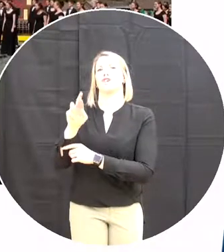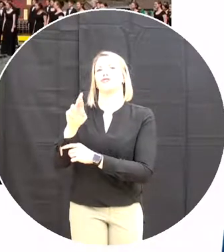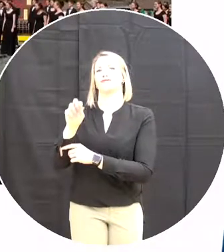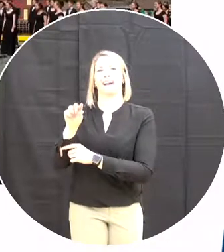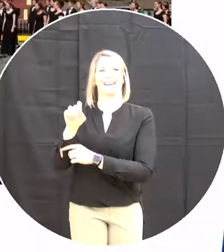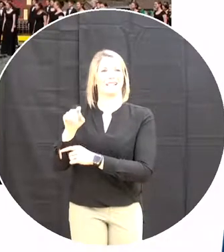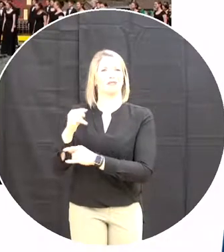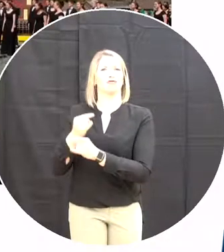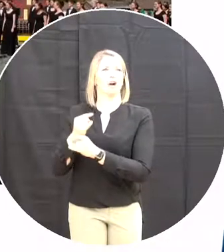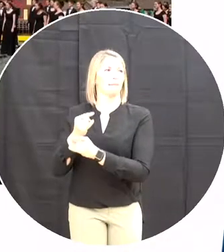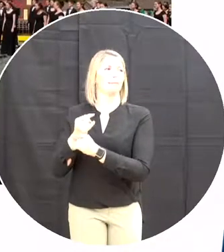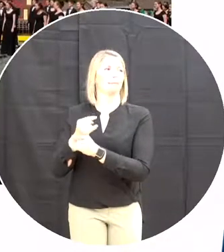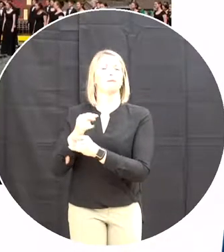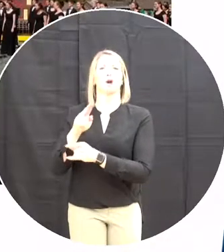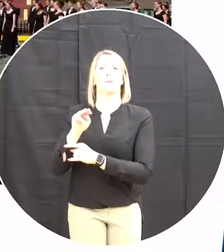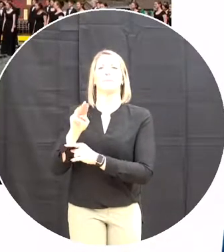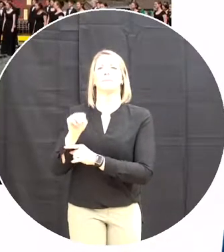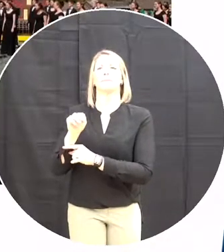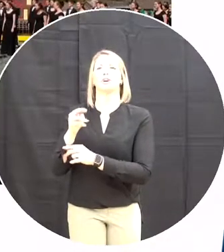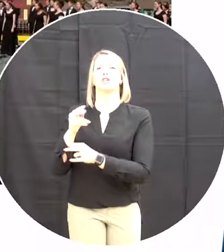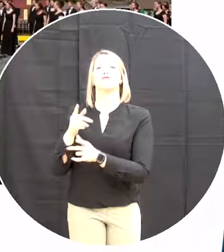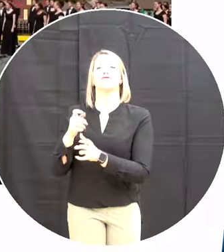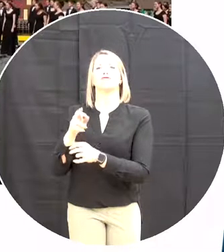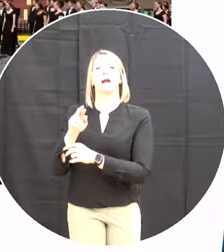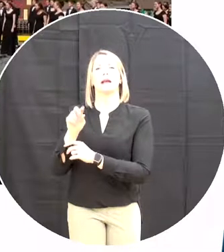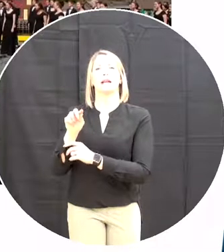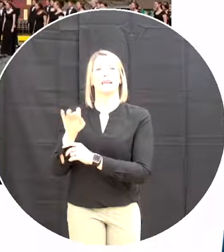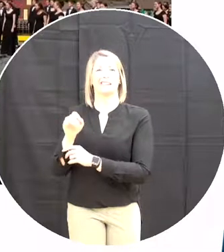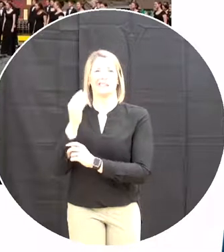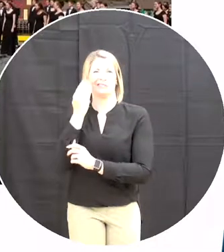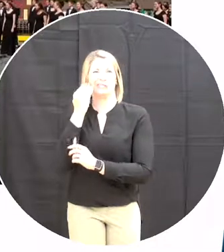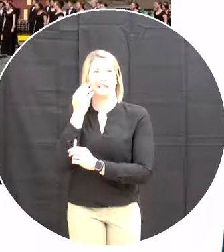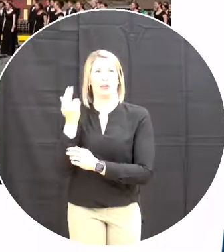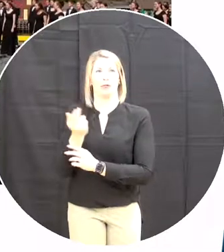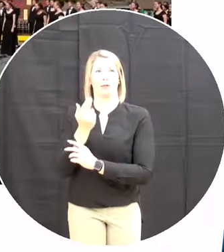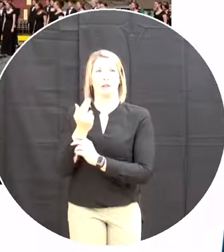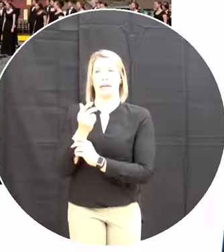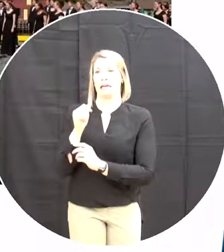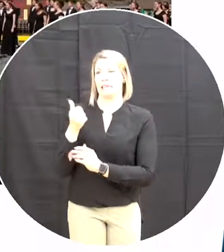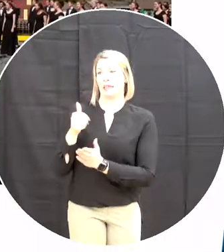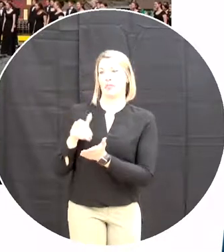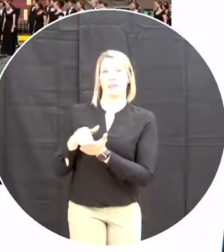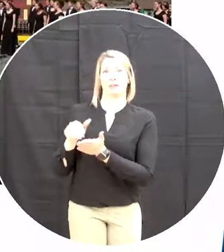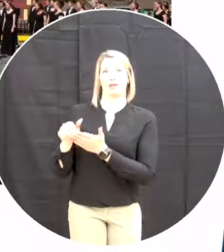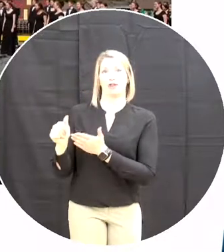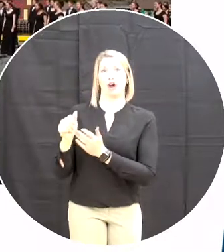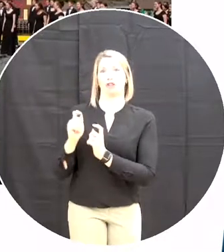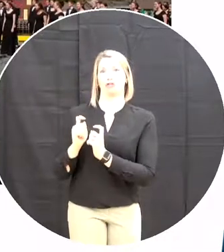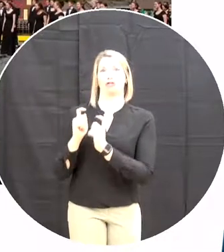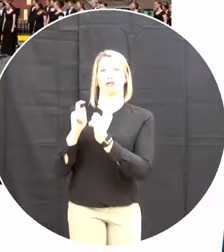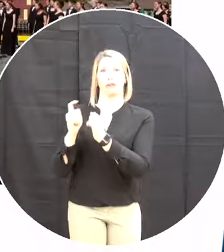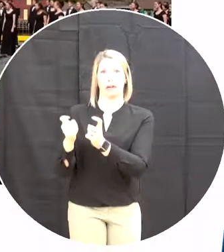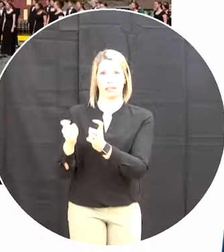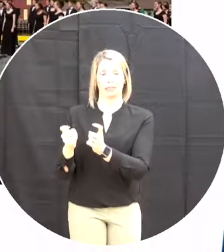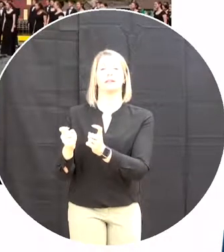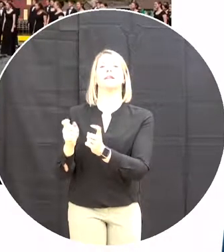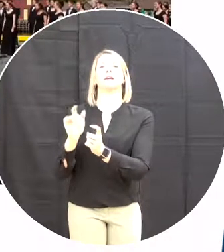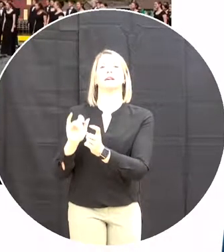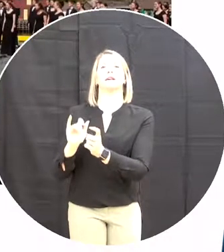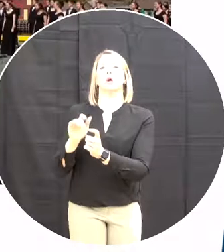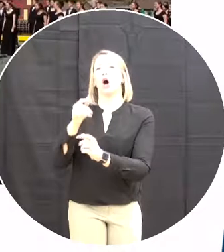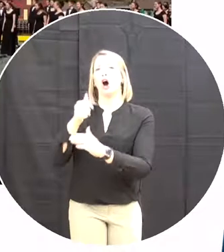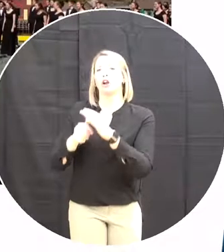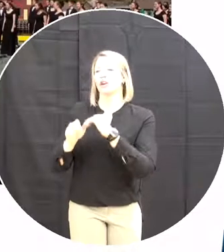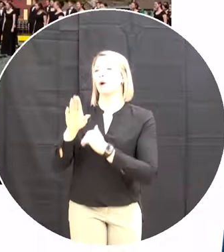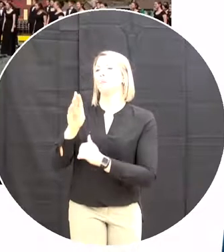banks of Newfoundland was released Thursday this project was made possible through a ten thousand dollar grant from the Bruno Center for Excellence in choral